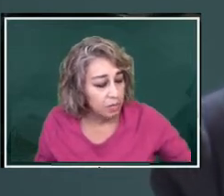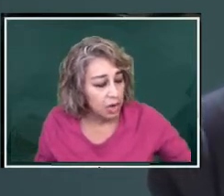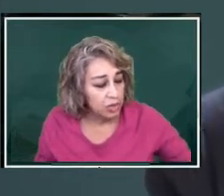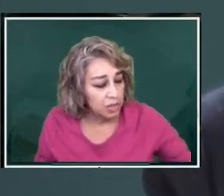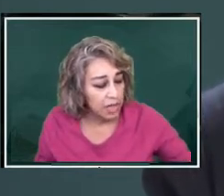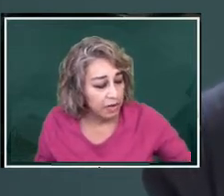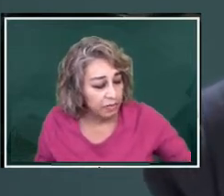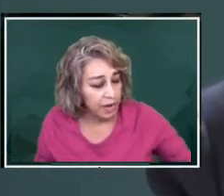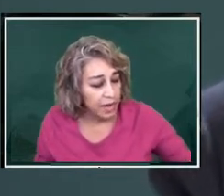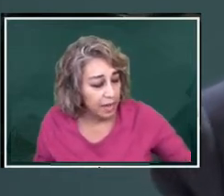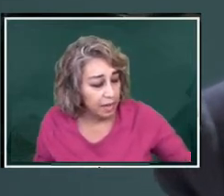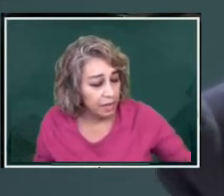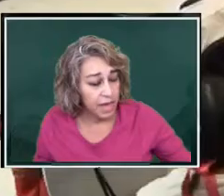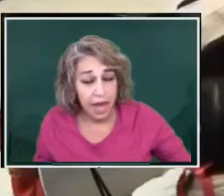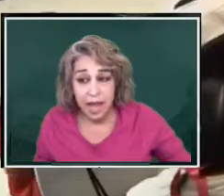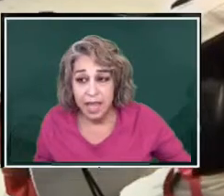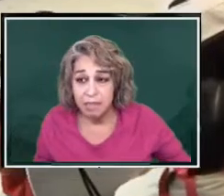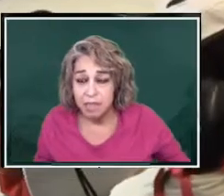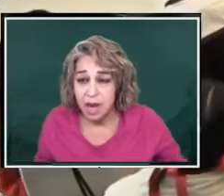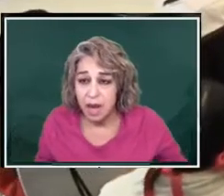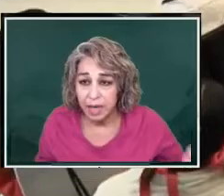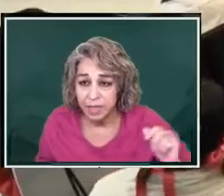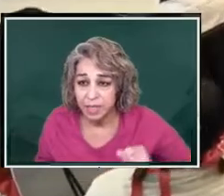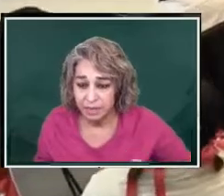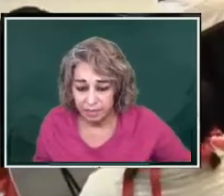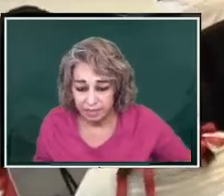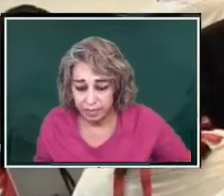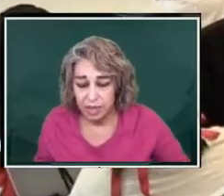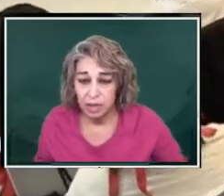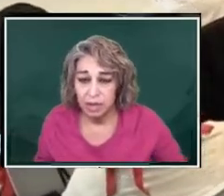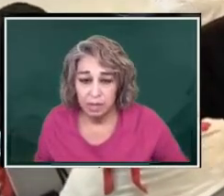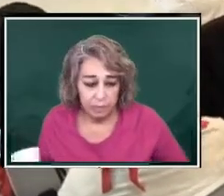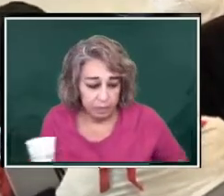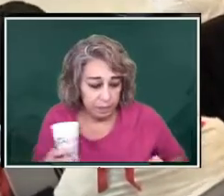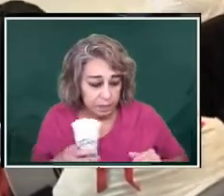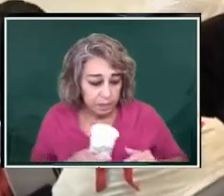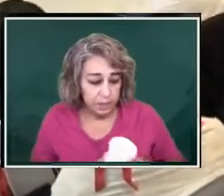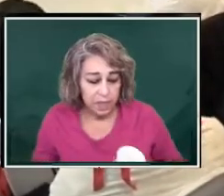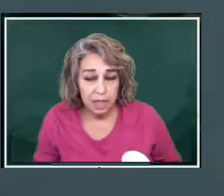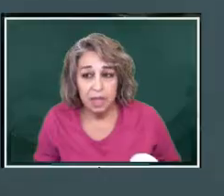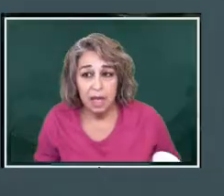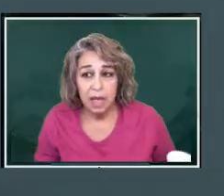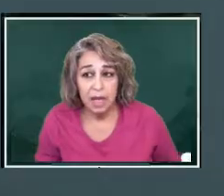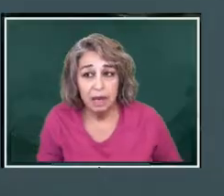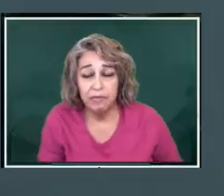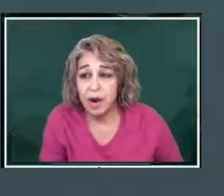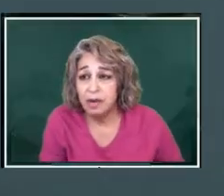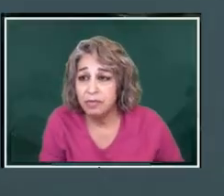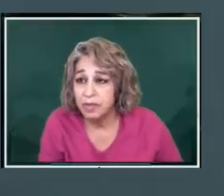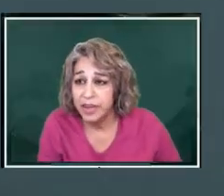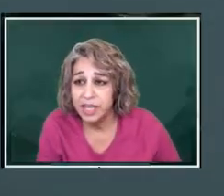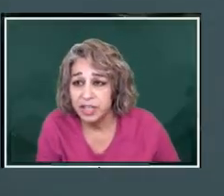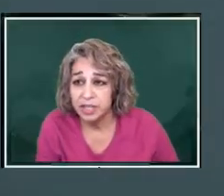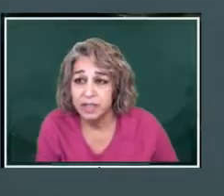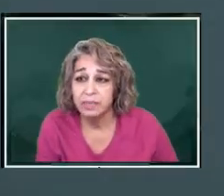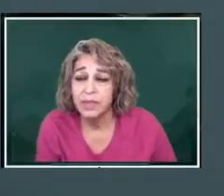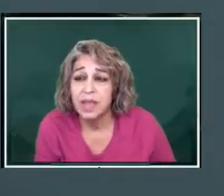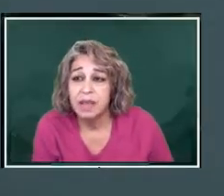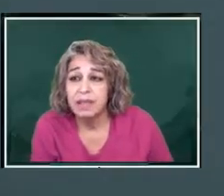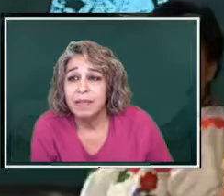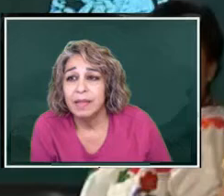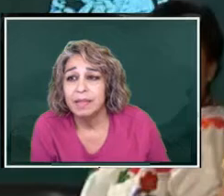And I am also clarifying that I am not out for vengeance.